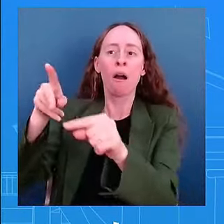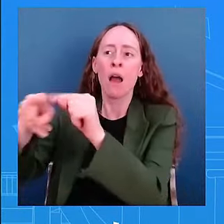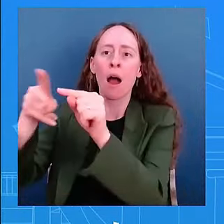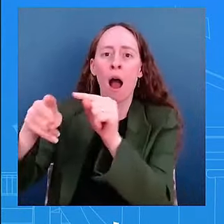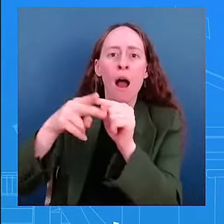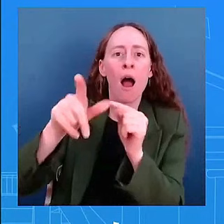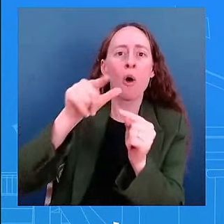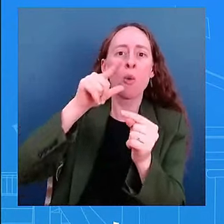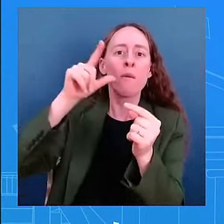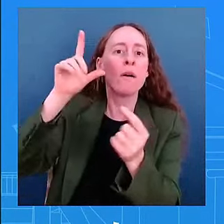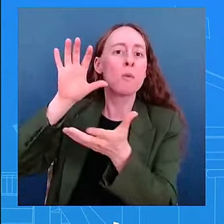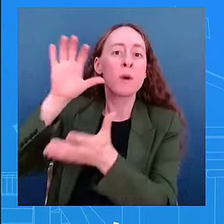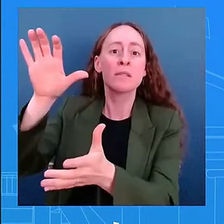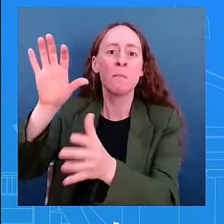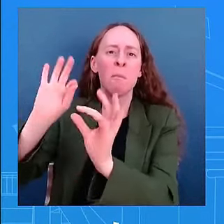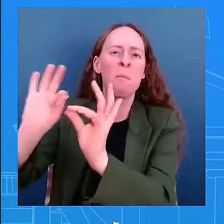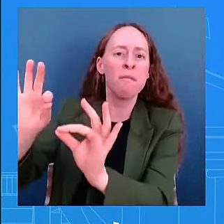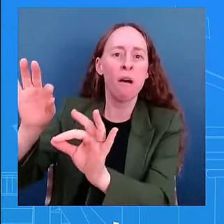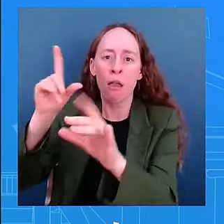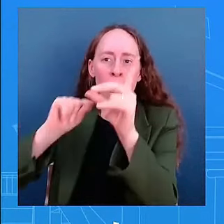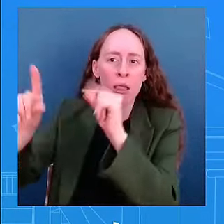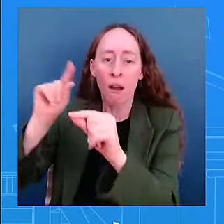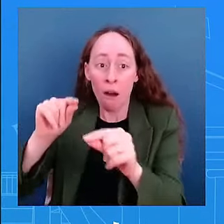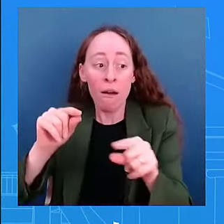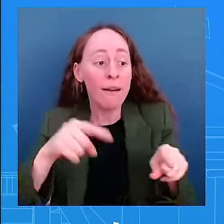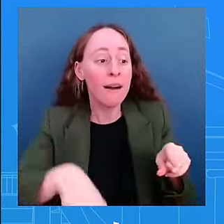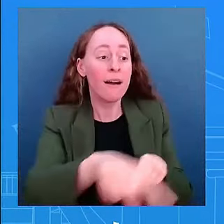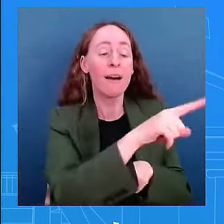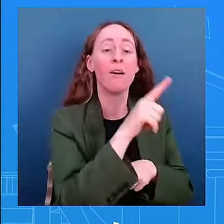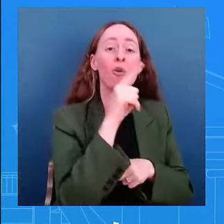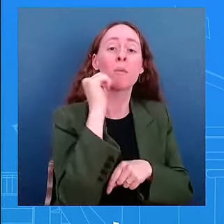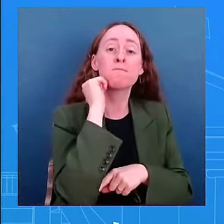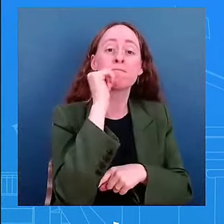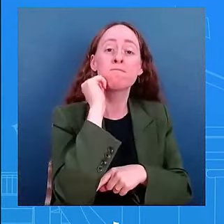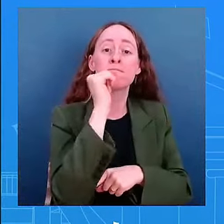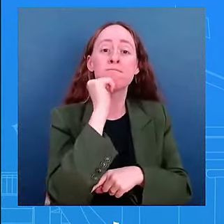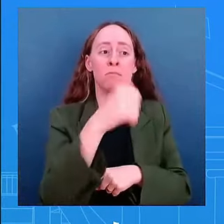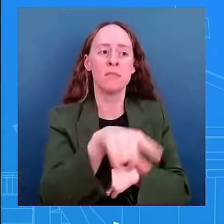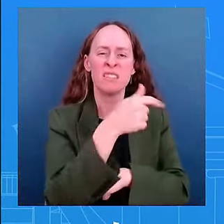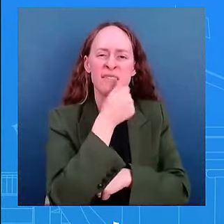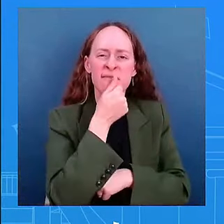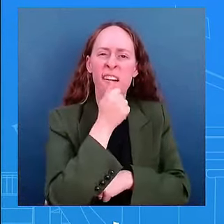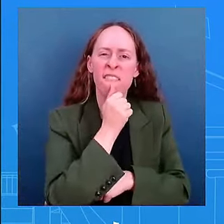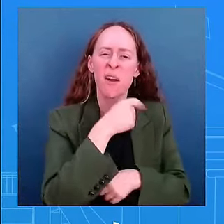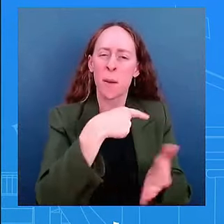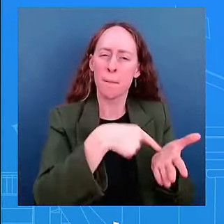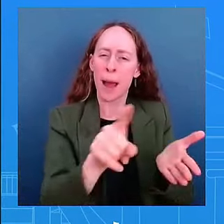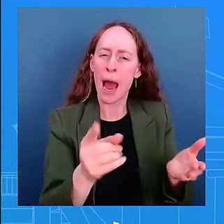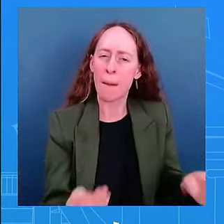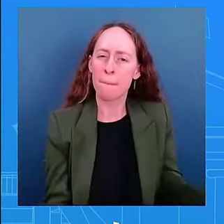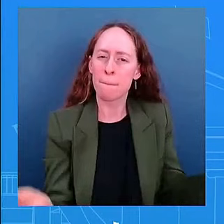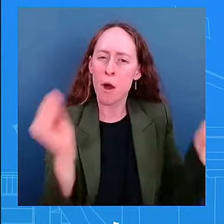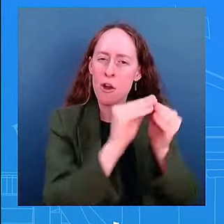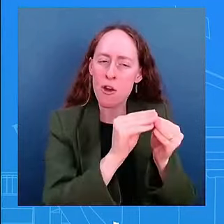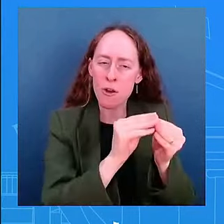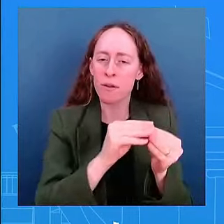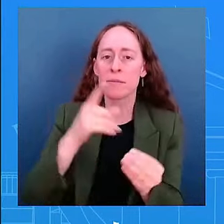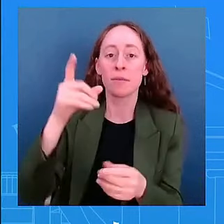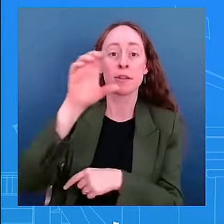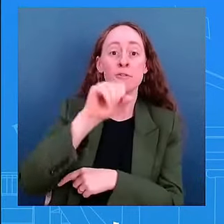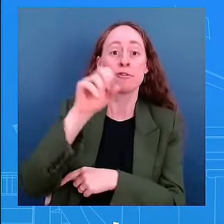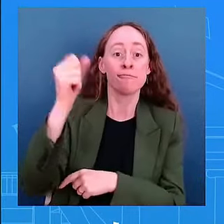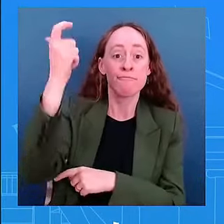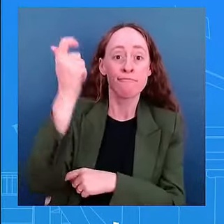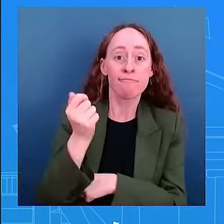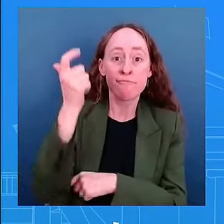uh you know pay the price by cutting social security medicare and affordable care act